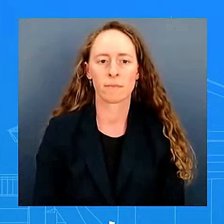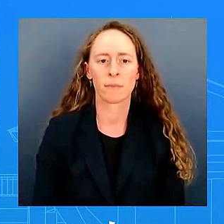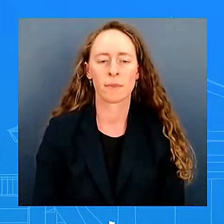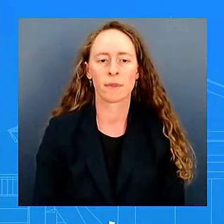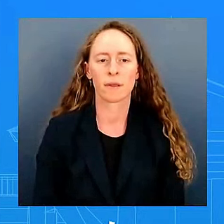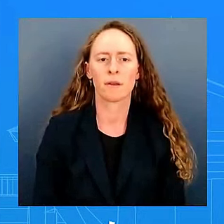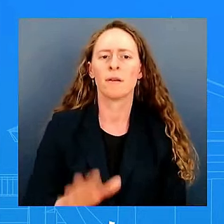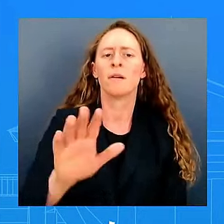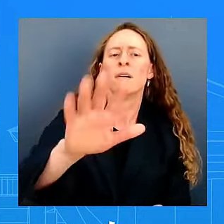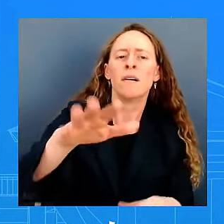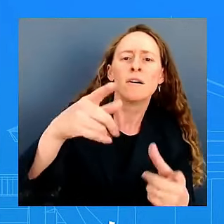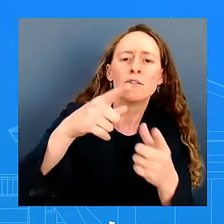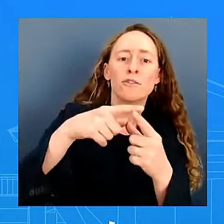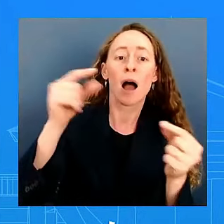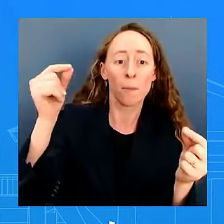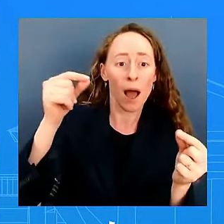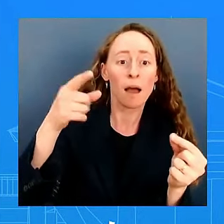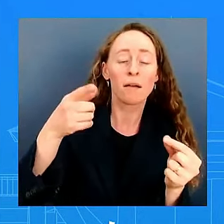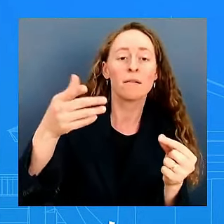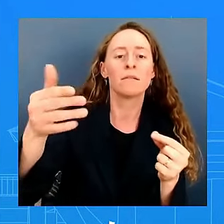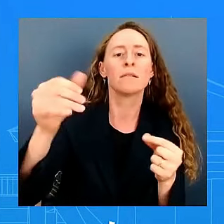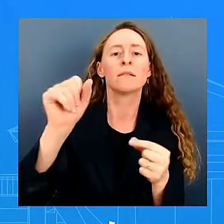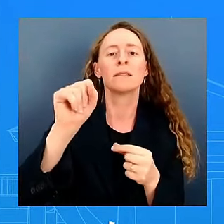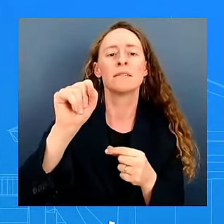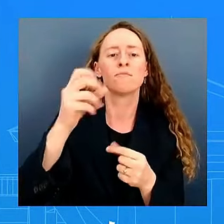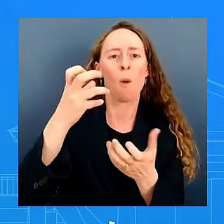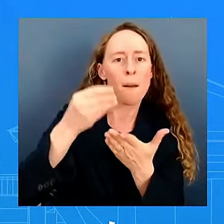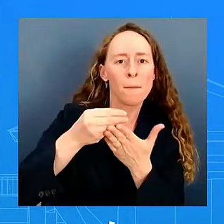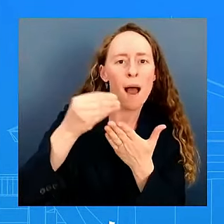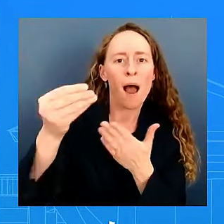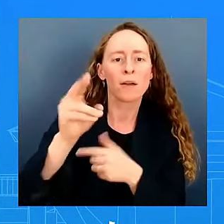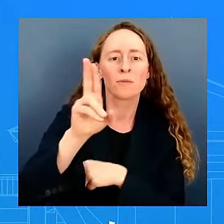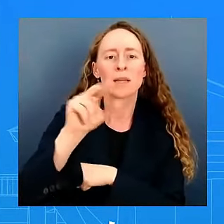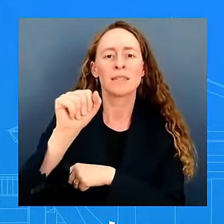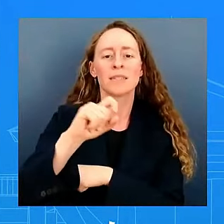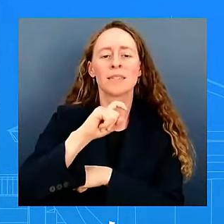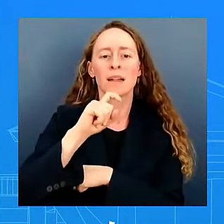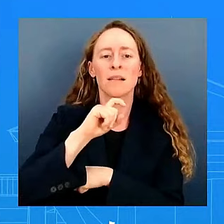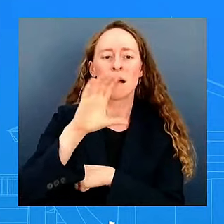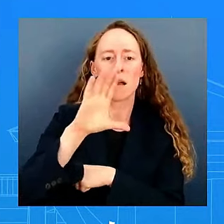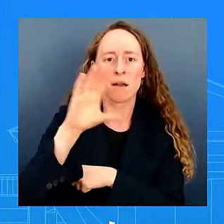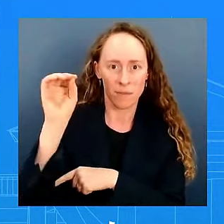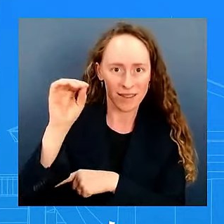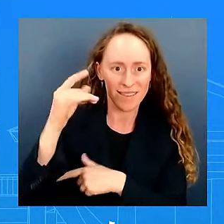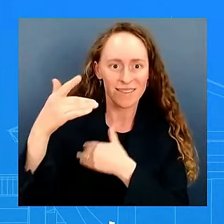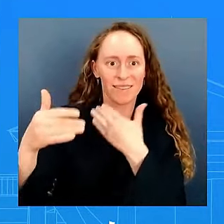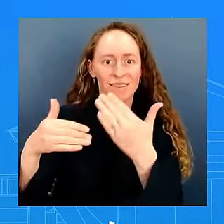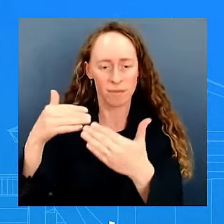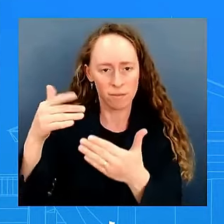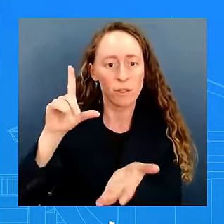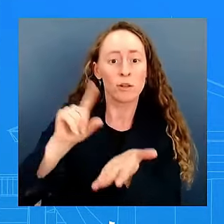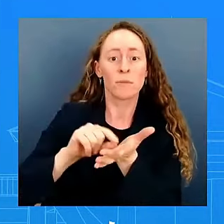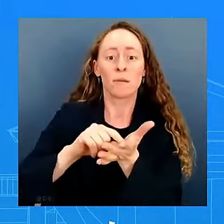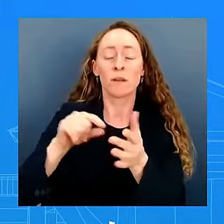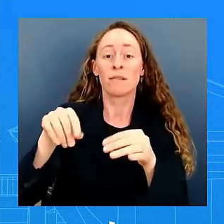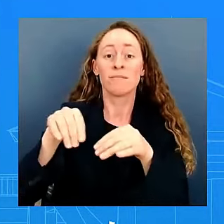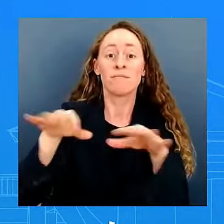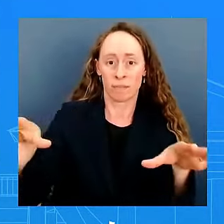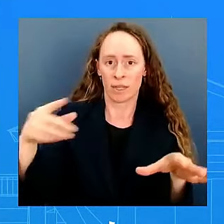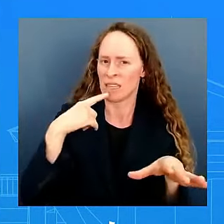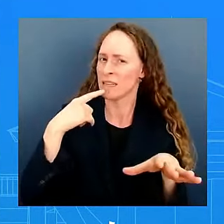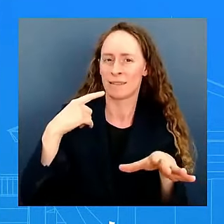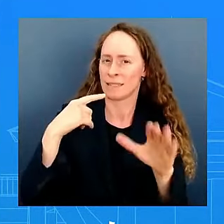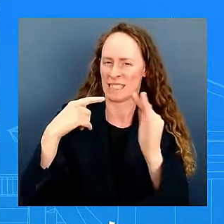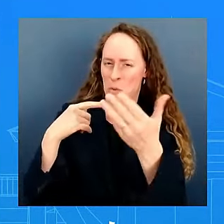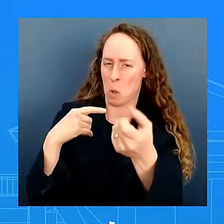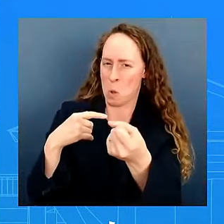reporting that the white house may push a decision on the deal until after the election we did say we did see some pushback from the white house saying that there